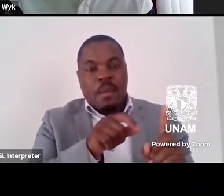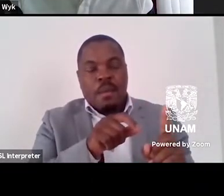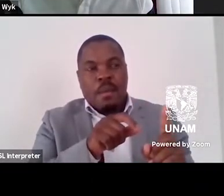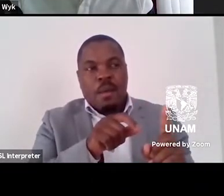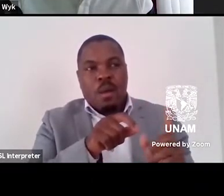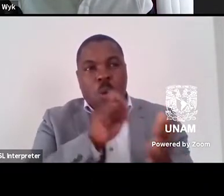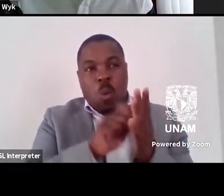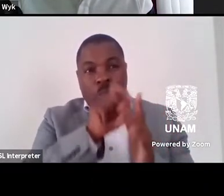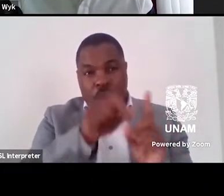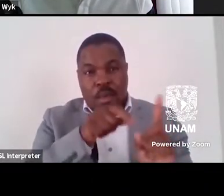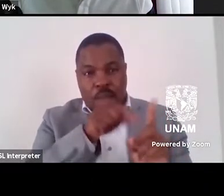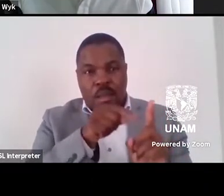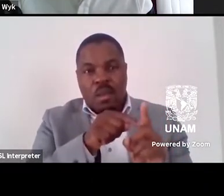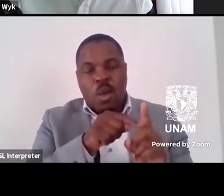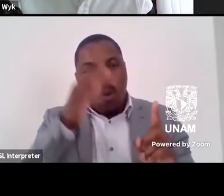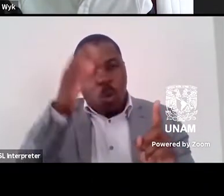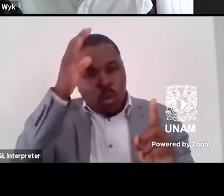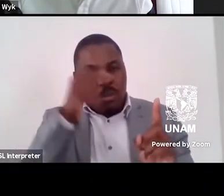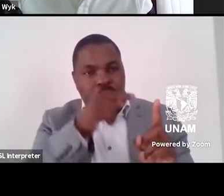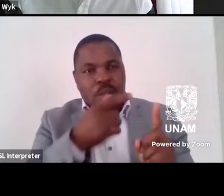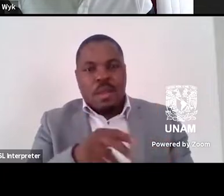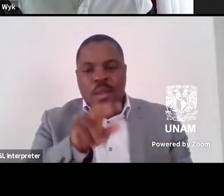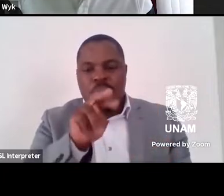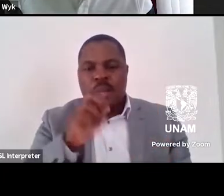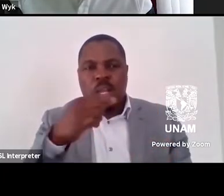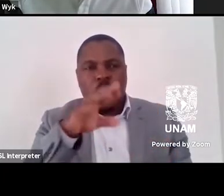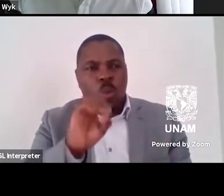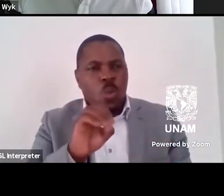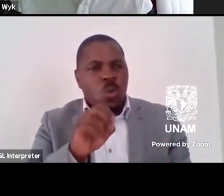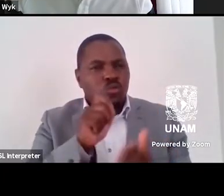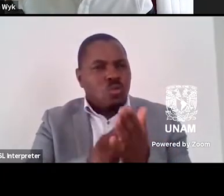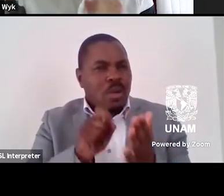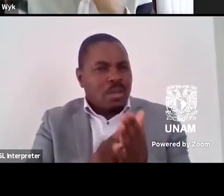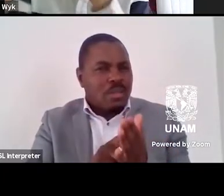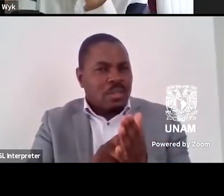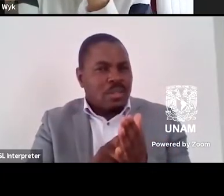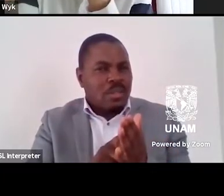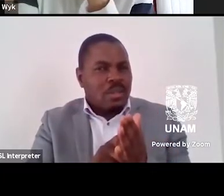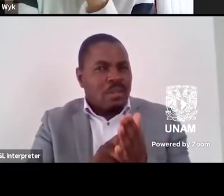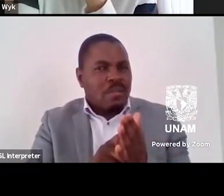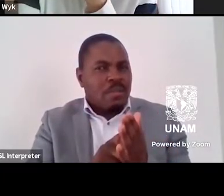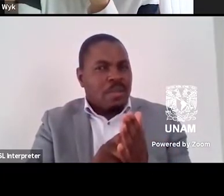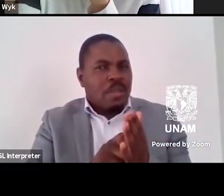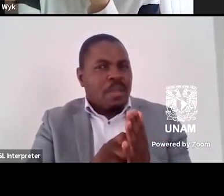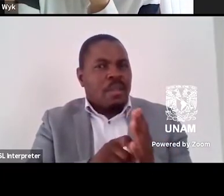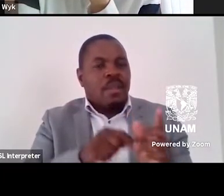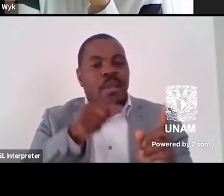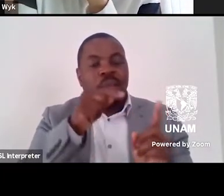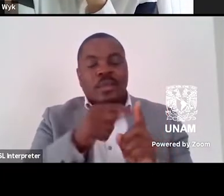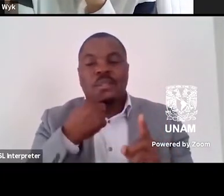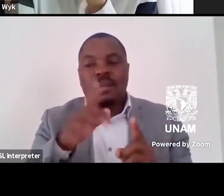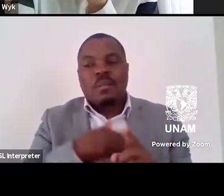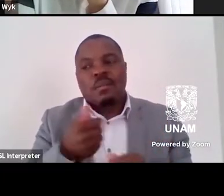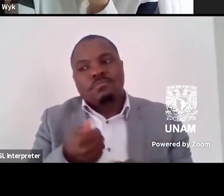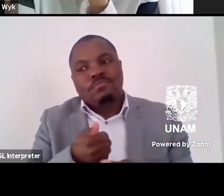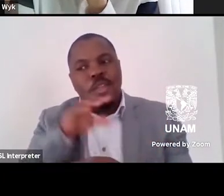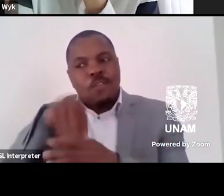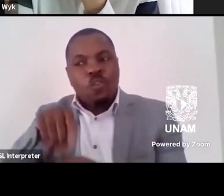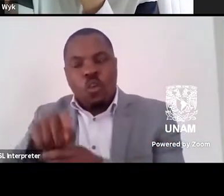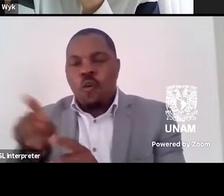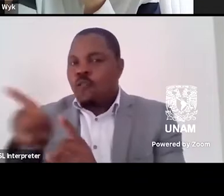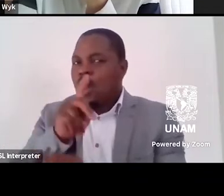in her concept of necro-writing. It is a counterpart of the spectacle of violence in the fact that